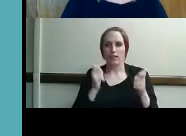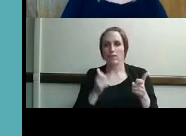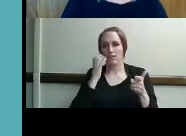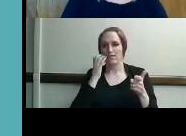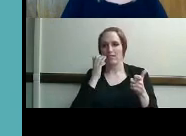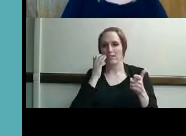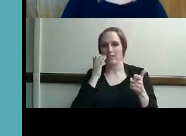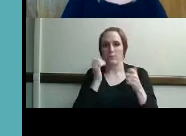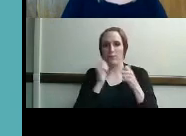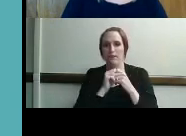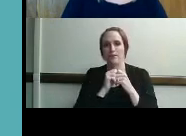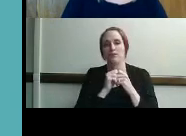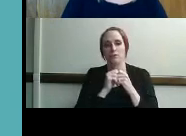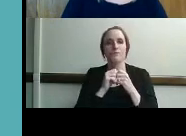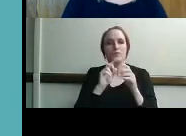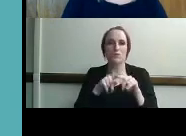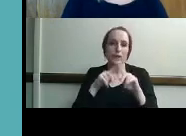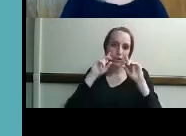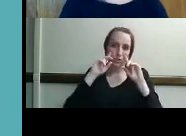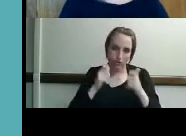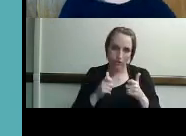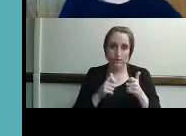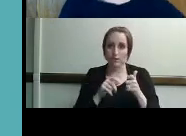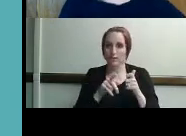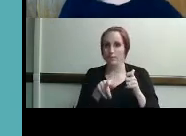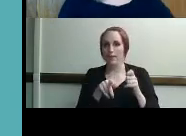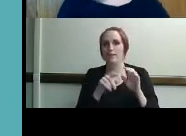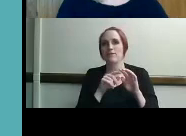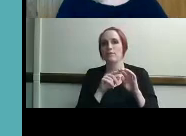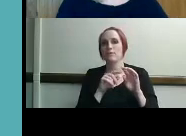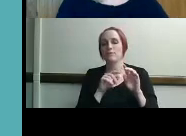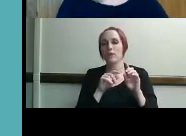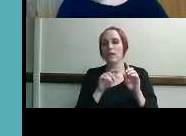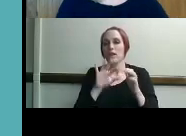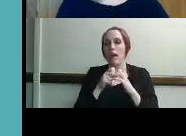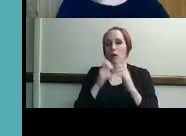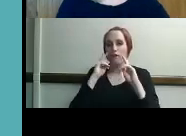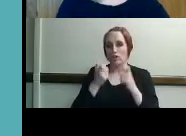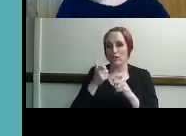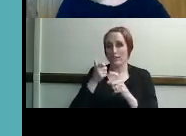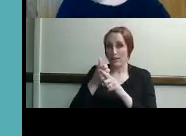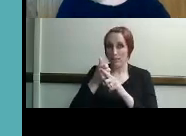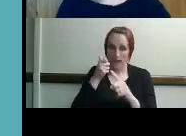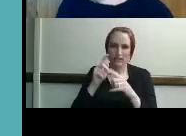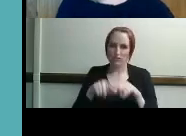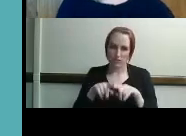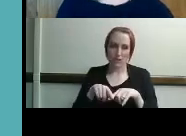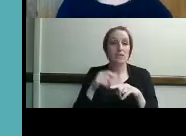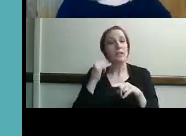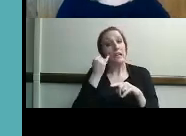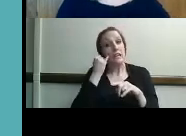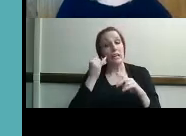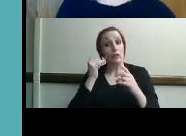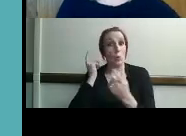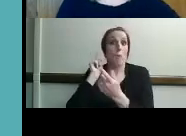or how her vision is impacting her hearing but if this were a real life consumer of yours and